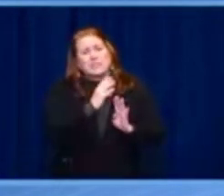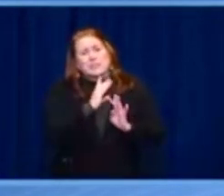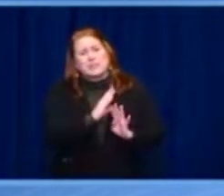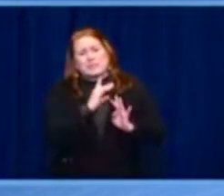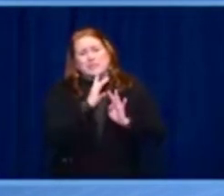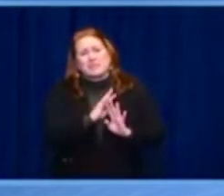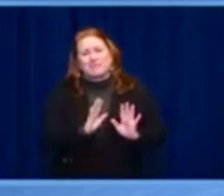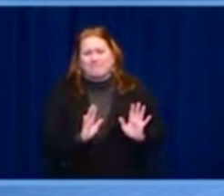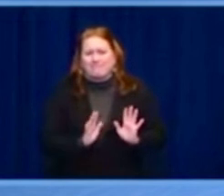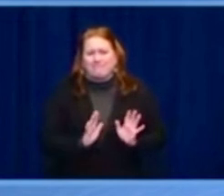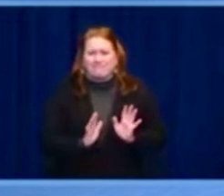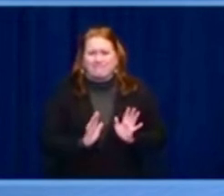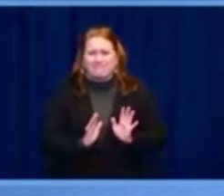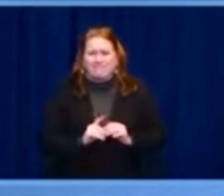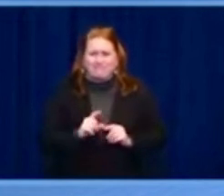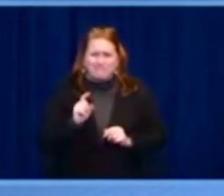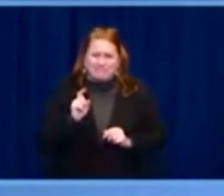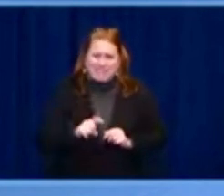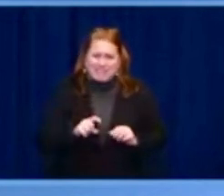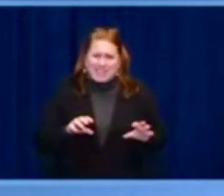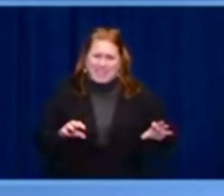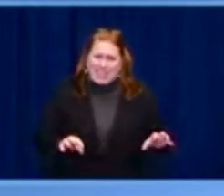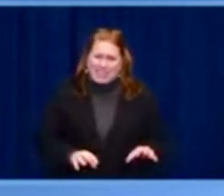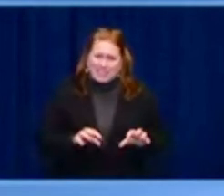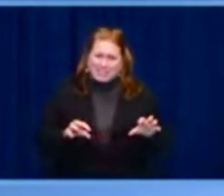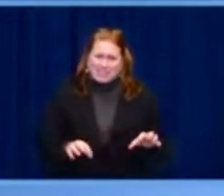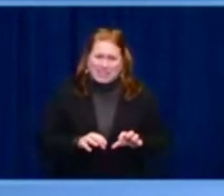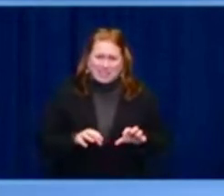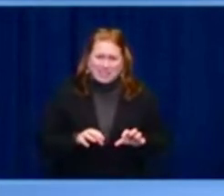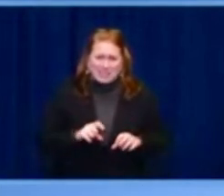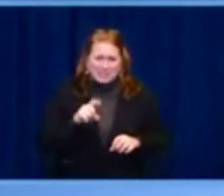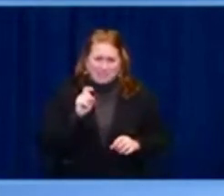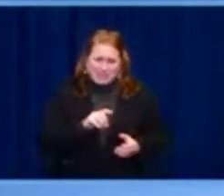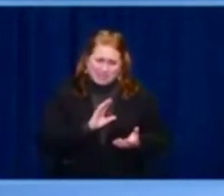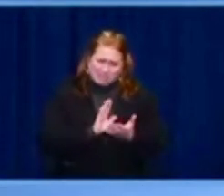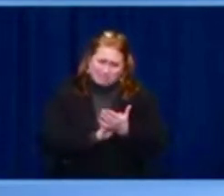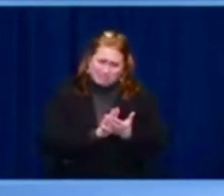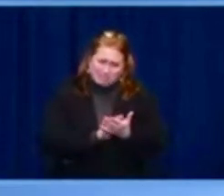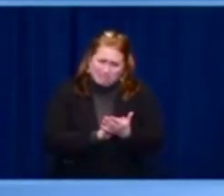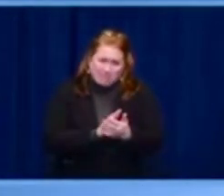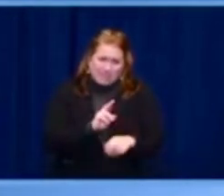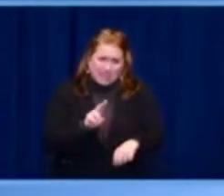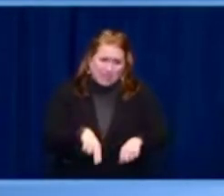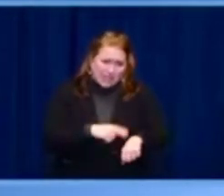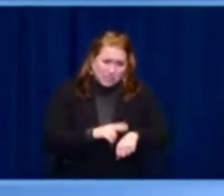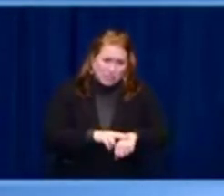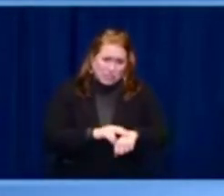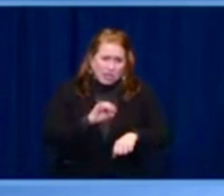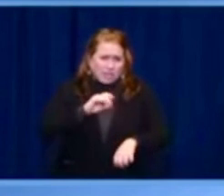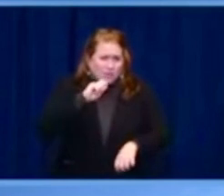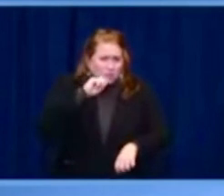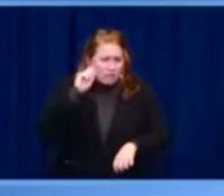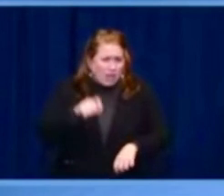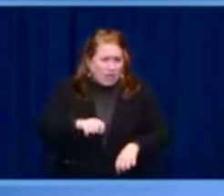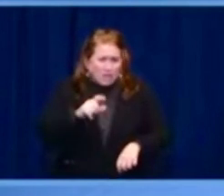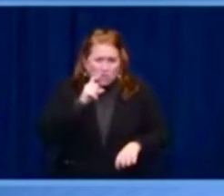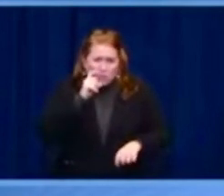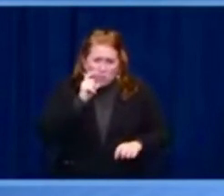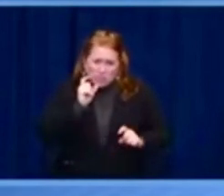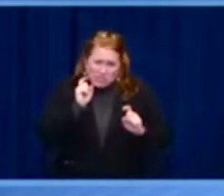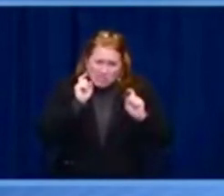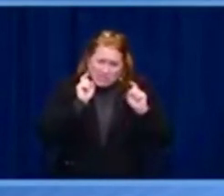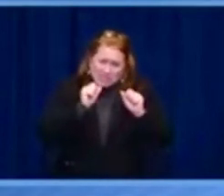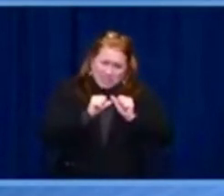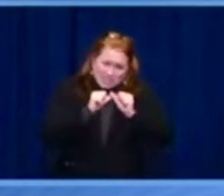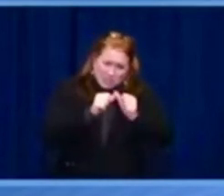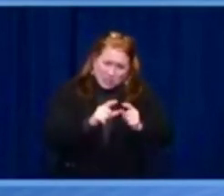In the last three weeks, tropical cyclone Freddie has killed over 500 Malawians with